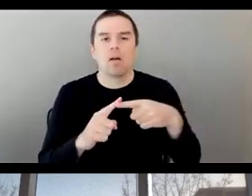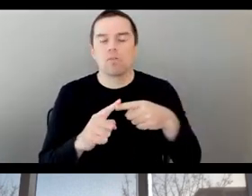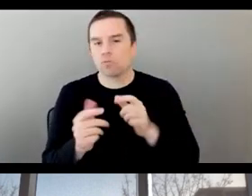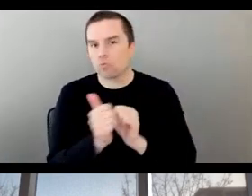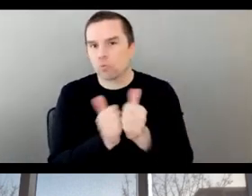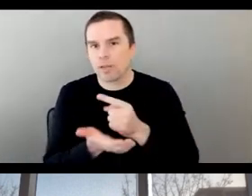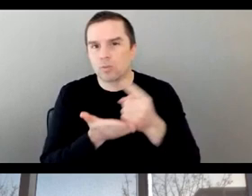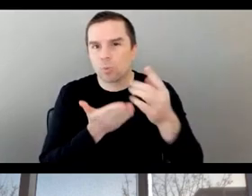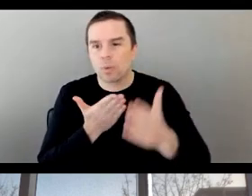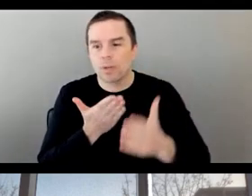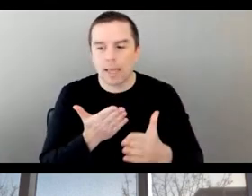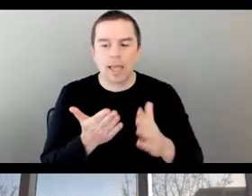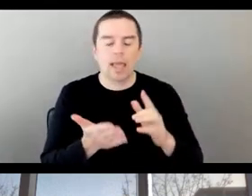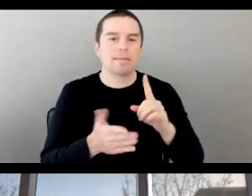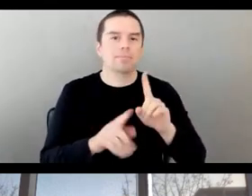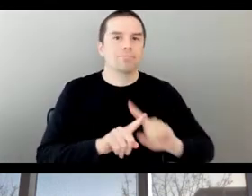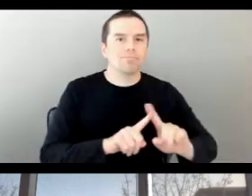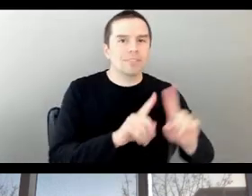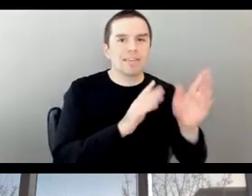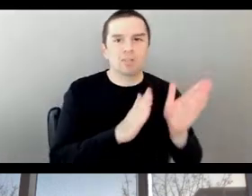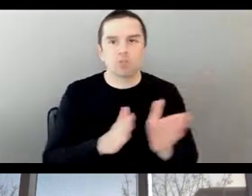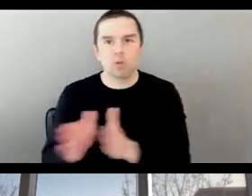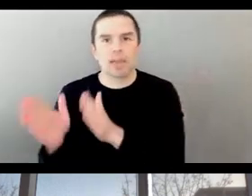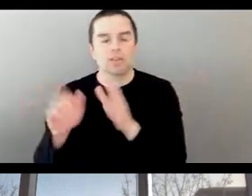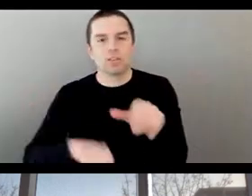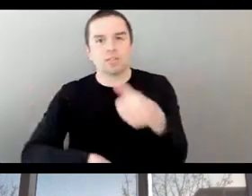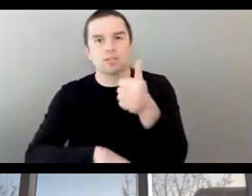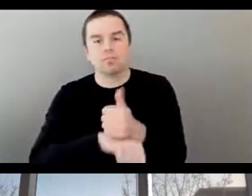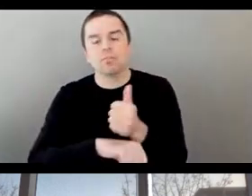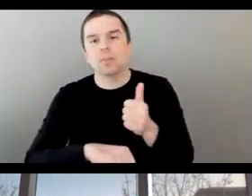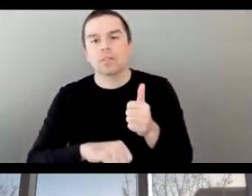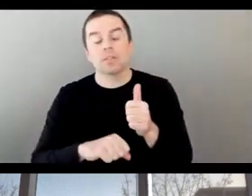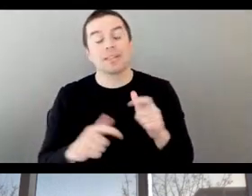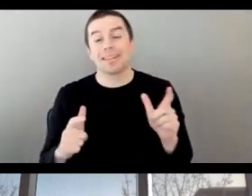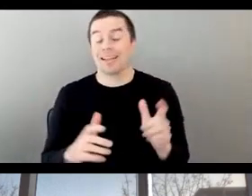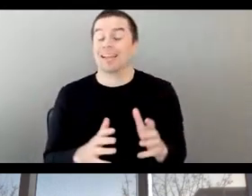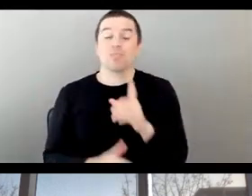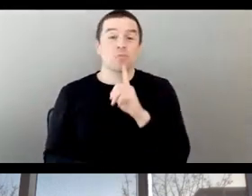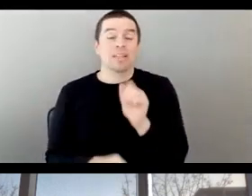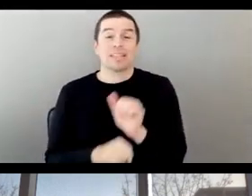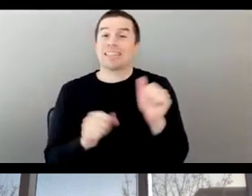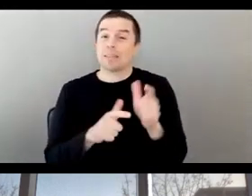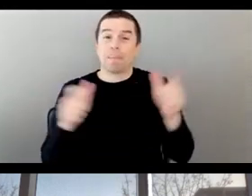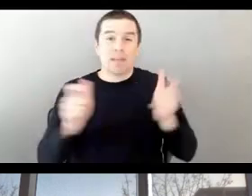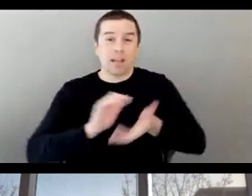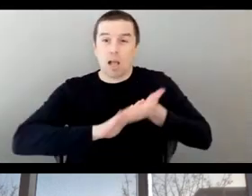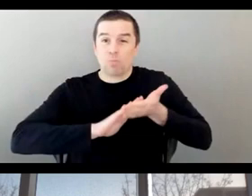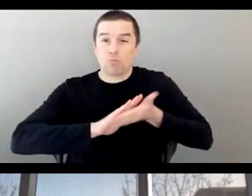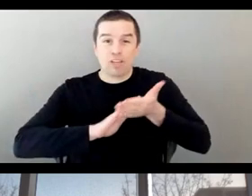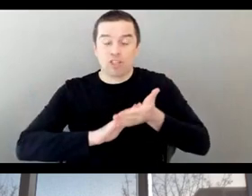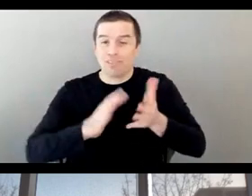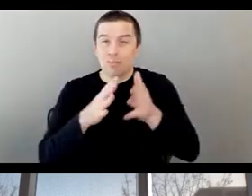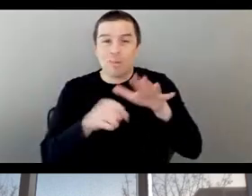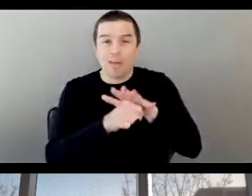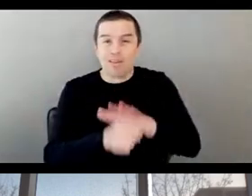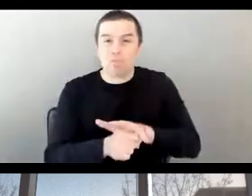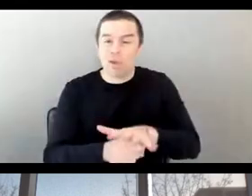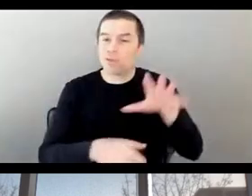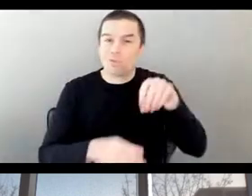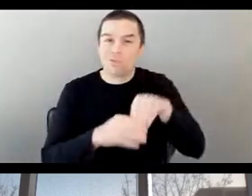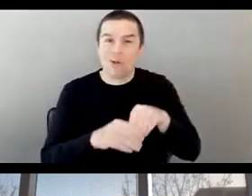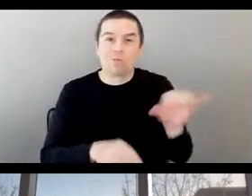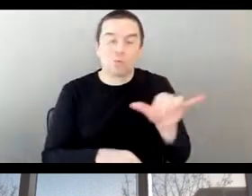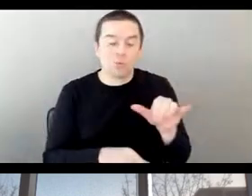operation and there's huge pressures, obviously, that go along with that. And those pressures all concentrate, obviously, down,